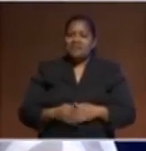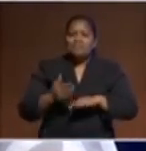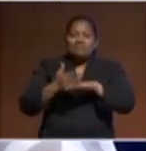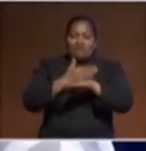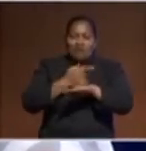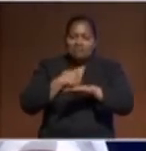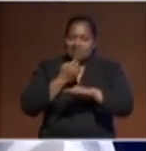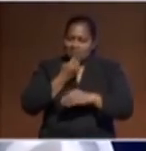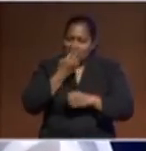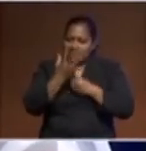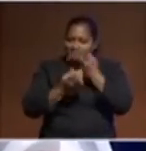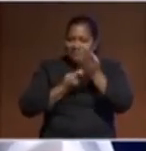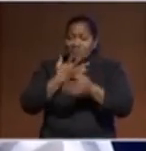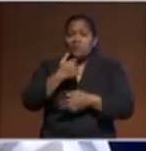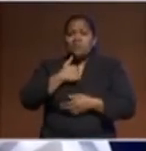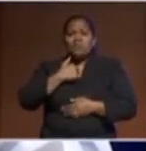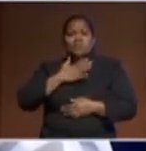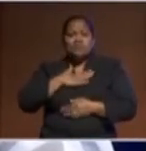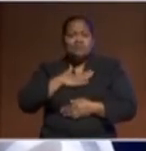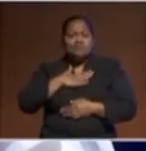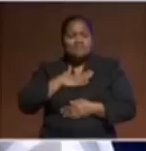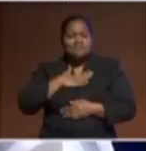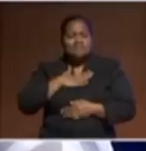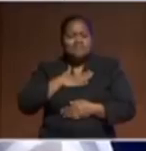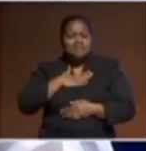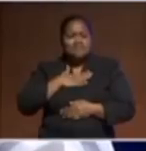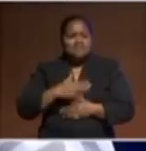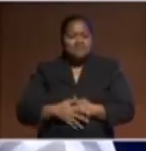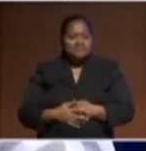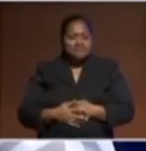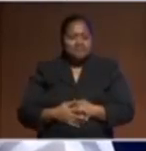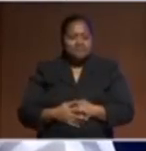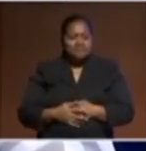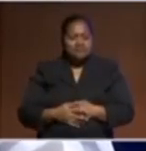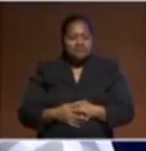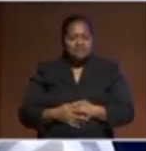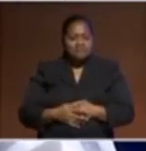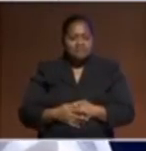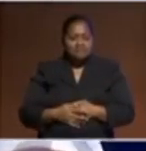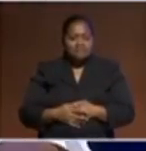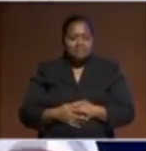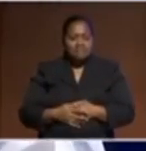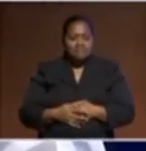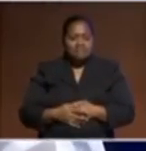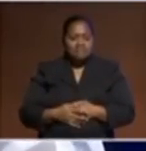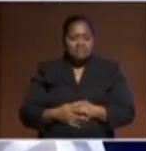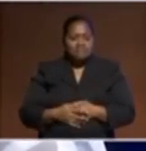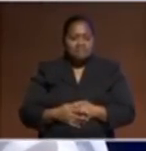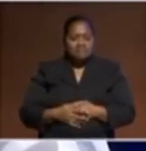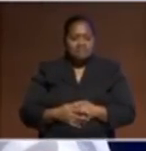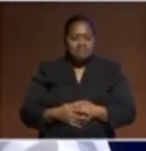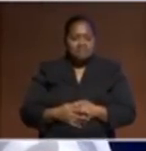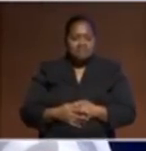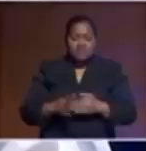words, let me join you and join the panel colleague leaders who are here.